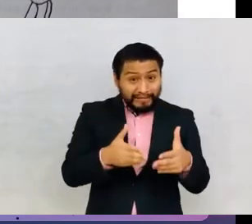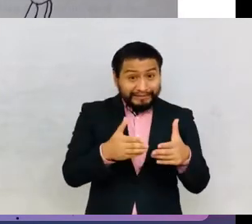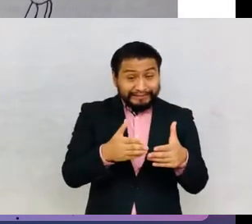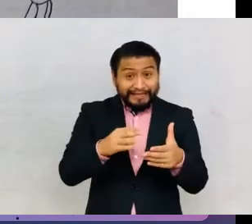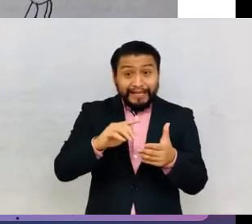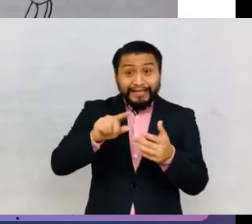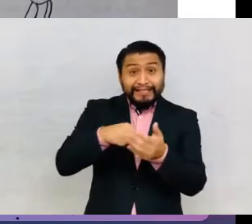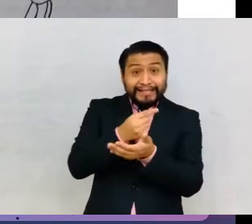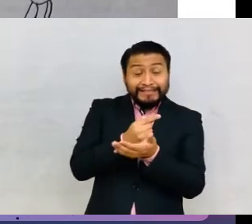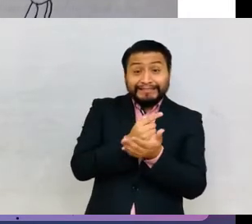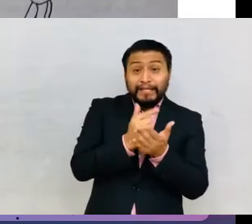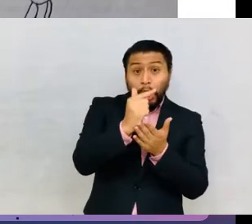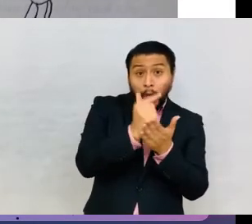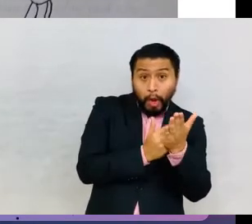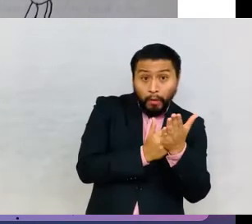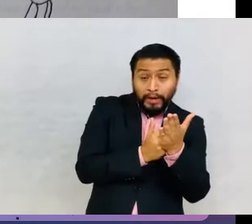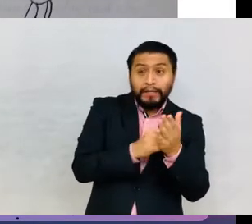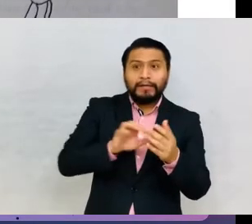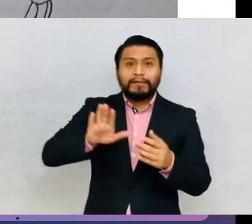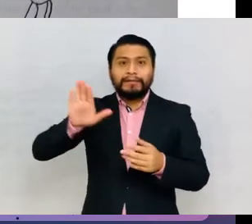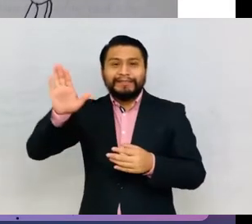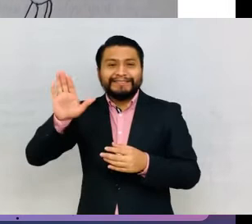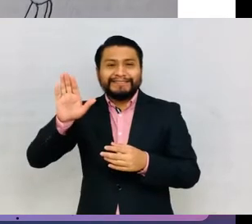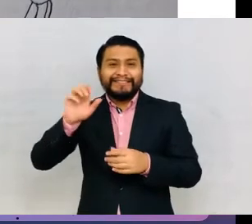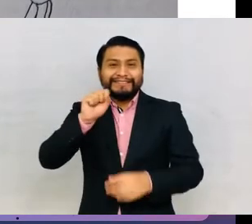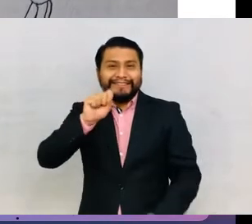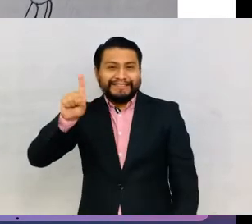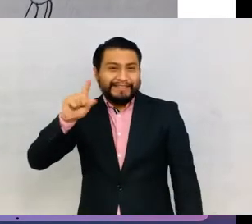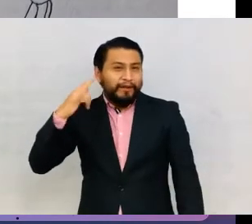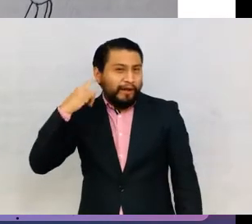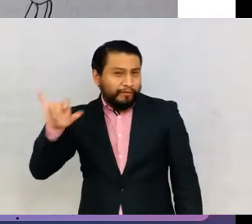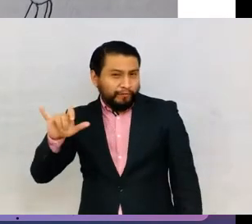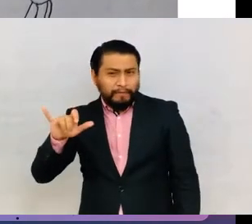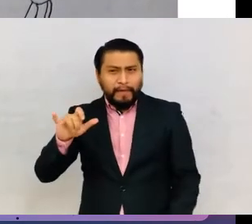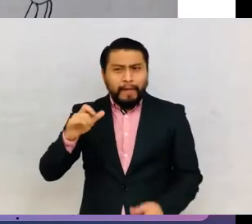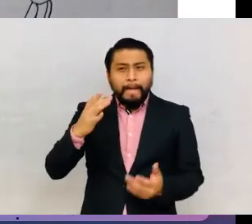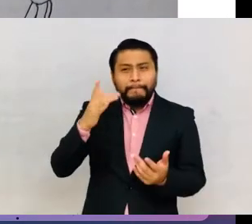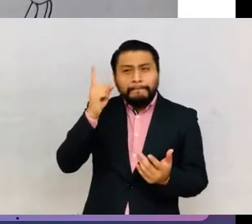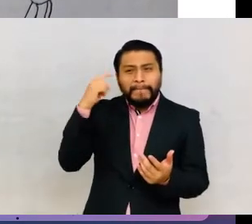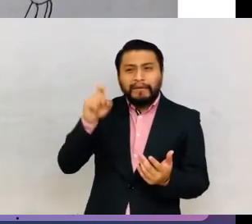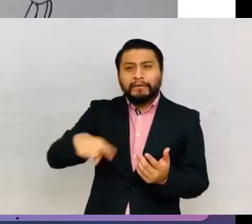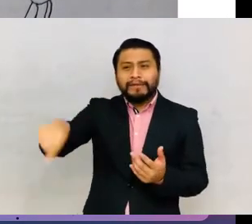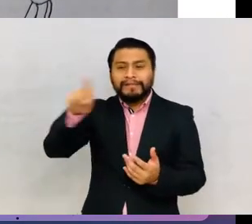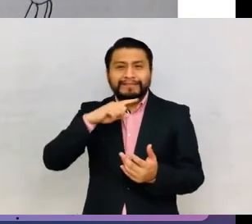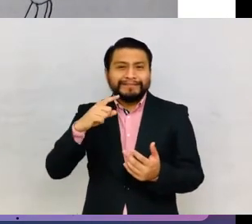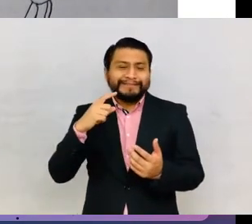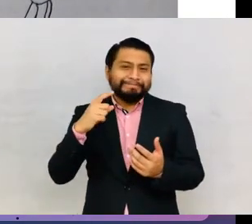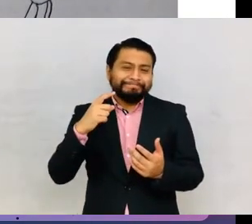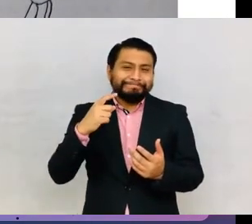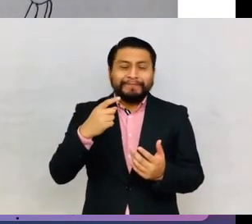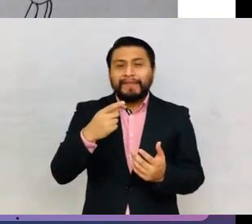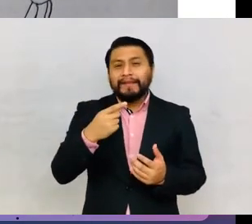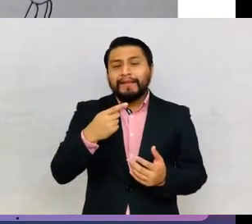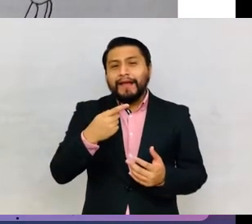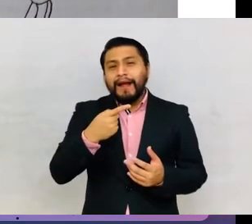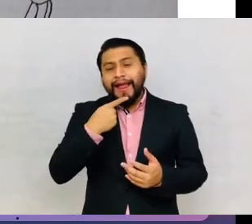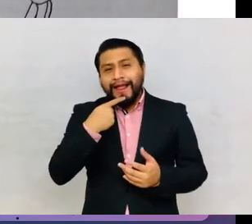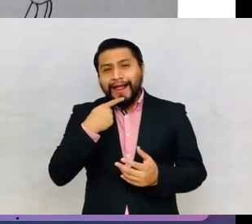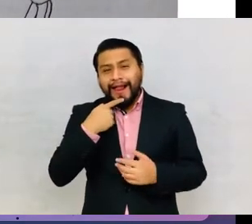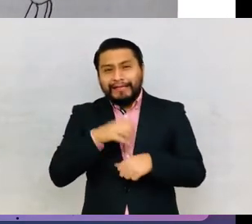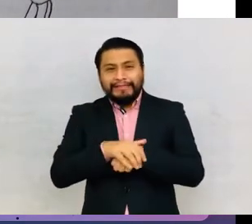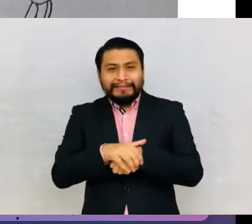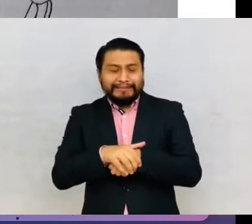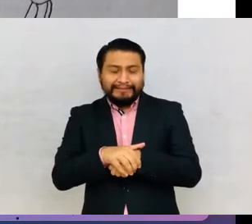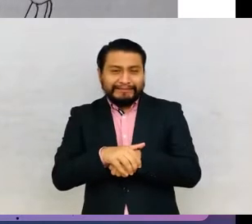San Diego, California, were largely due to their lack of English proficiency. At the house of the Indigenous